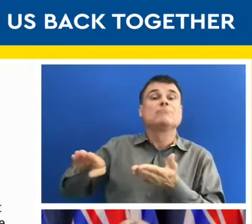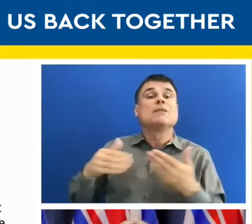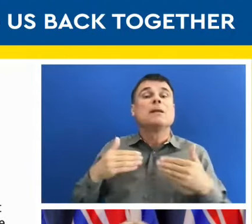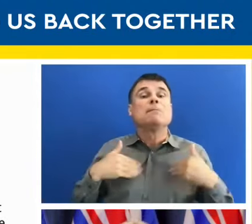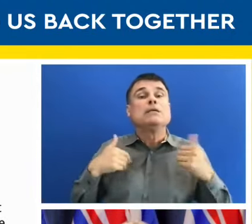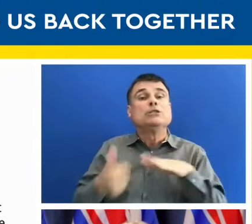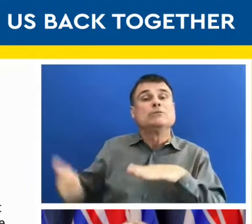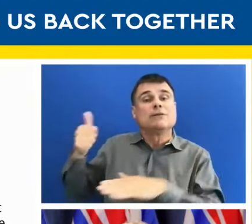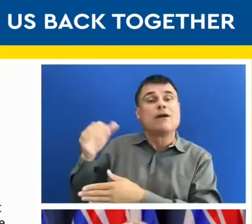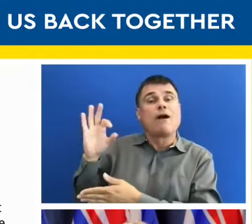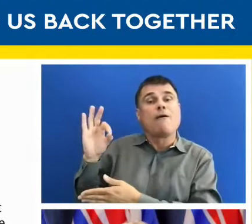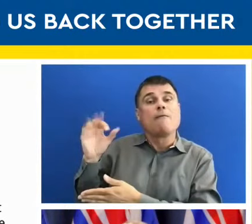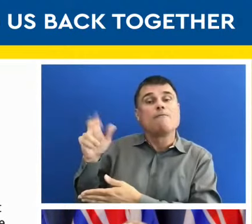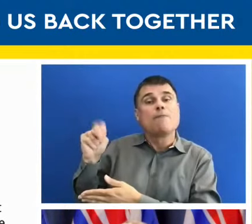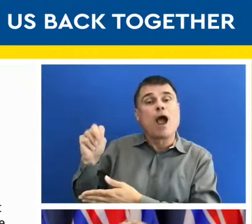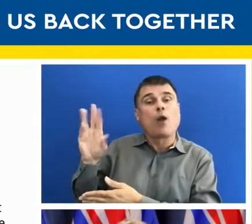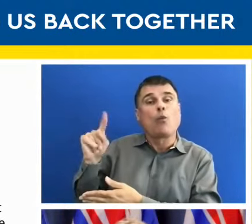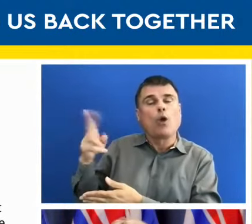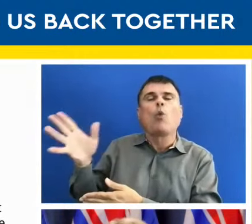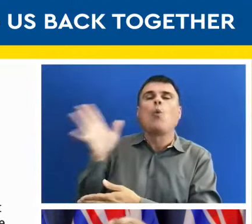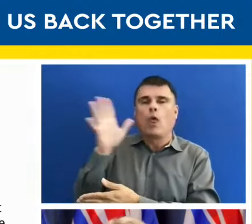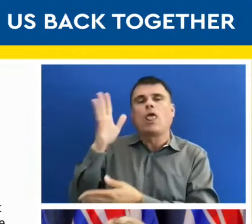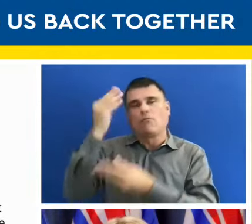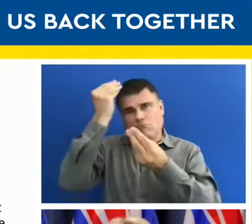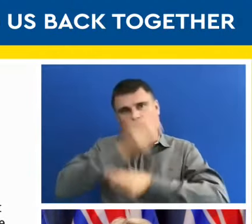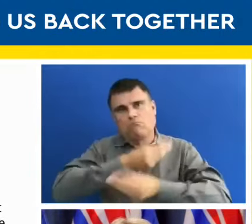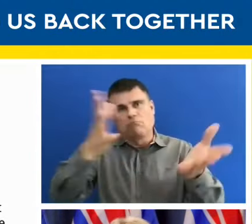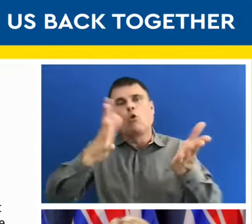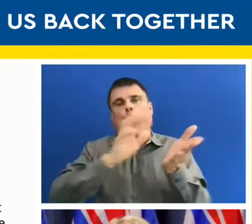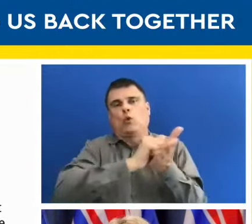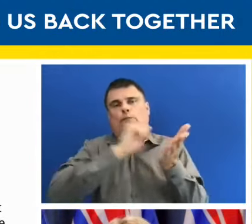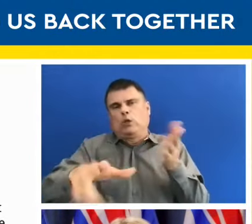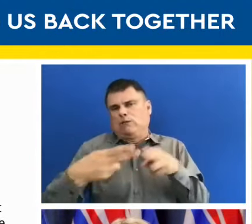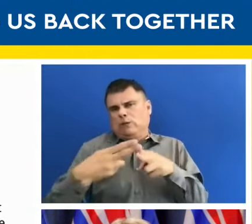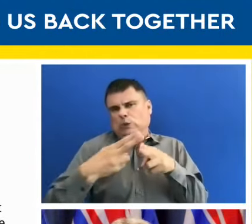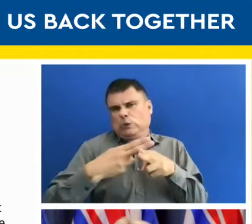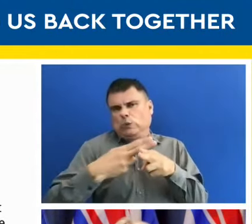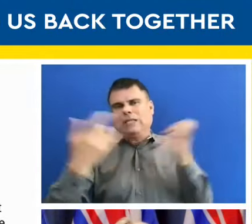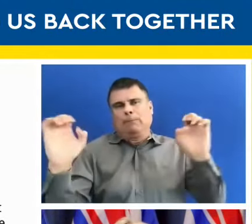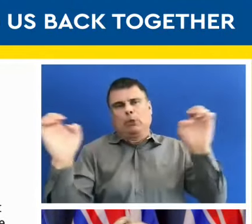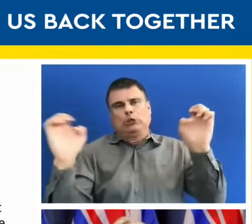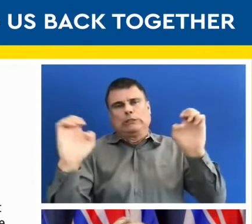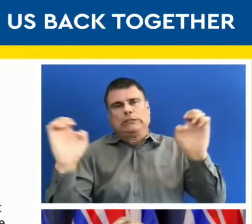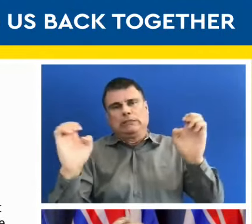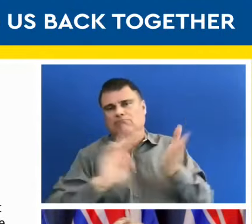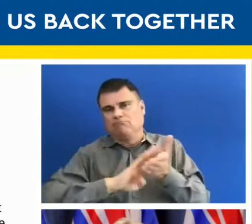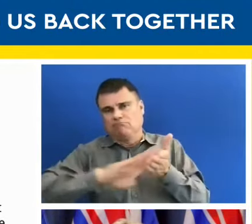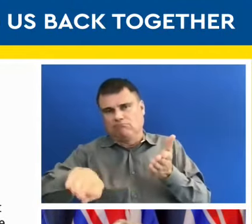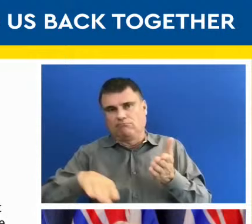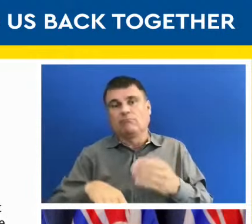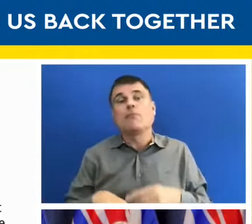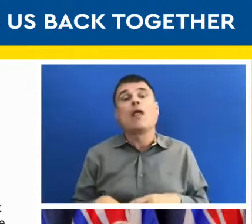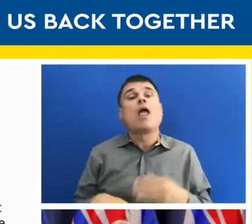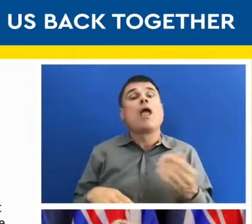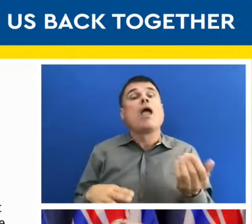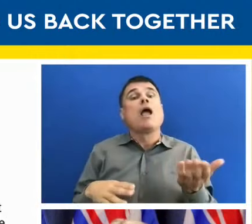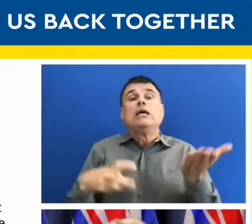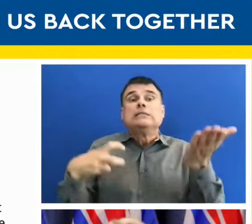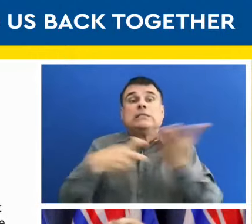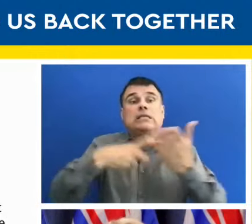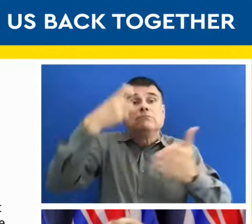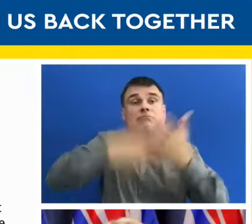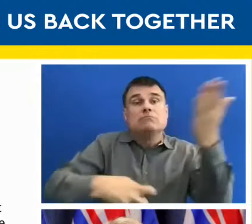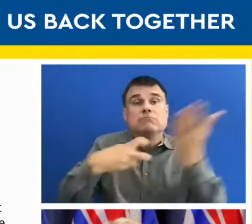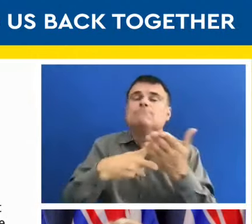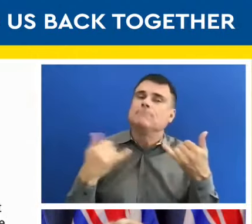rolled into the regulations so that ticketing powers around certain aspects will still be maintained. I also want to